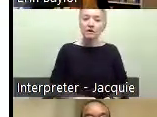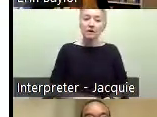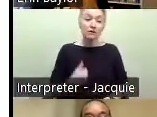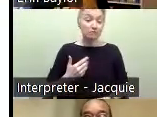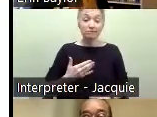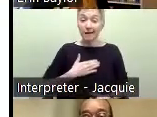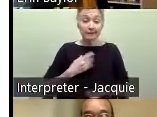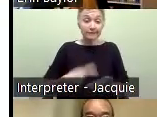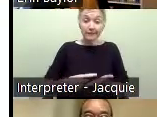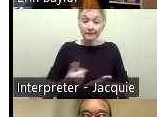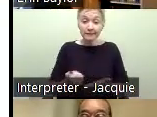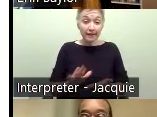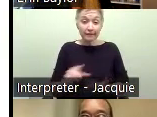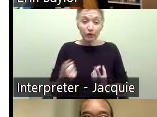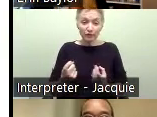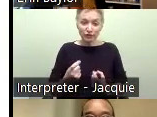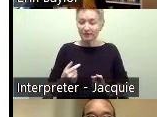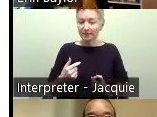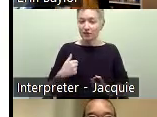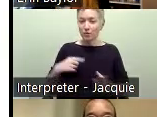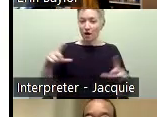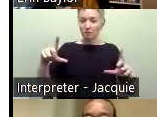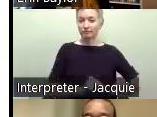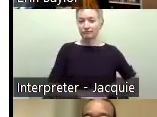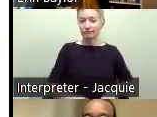folks have. and I'm going to stop sharing my screen now.